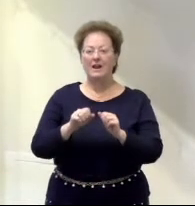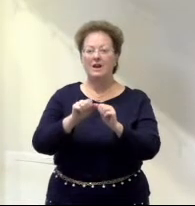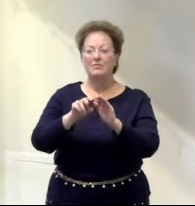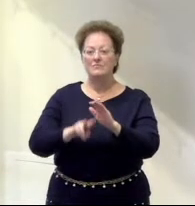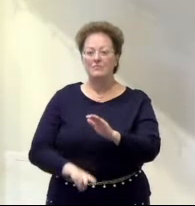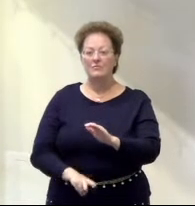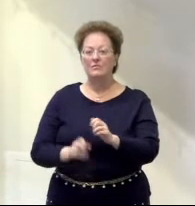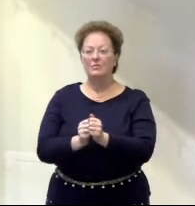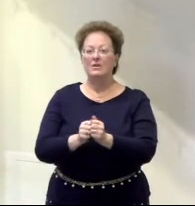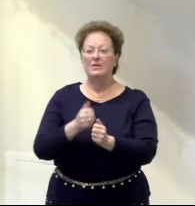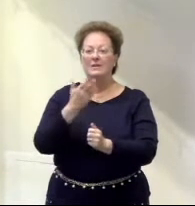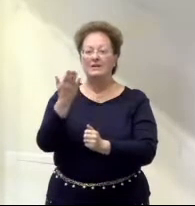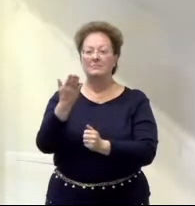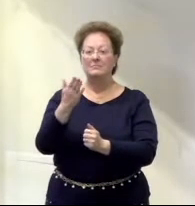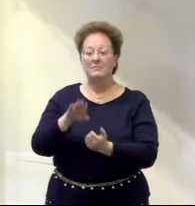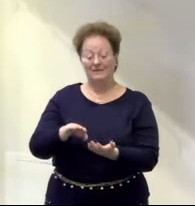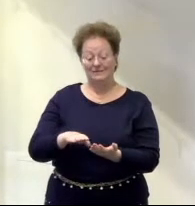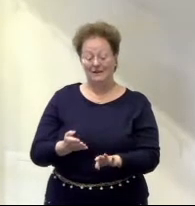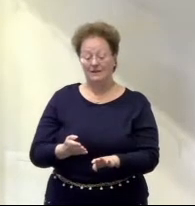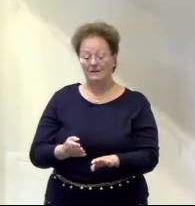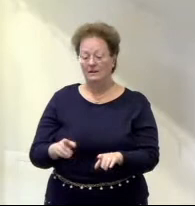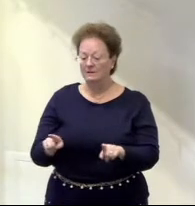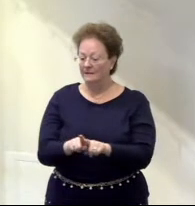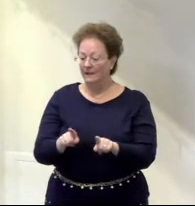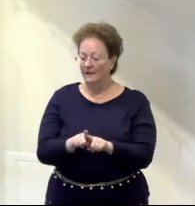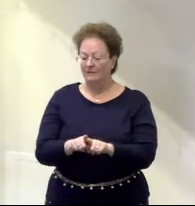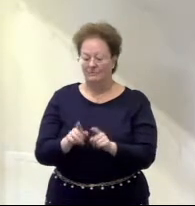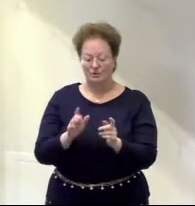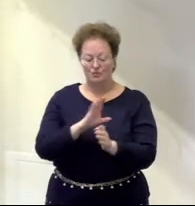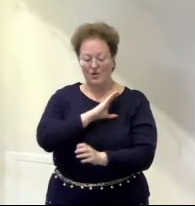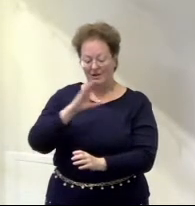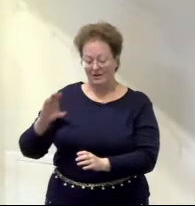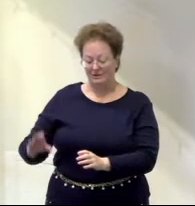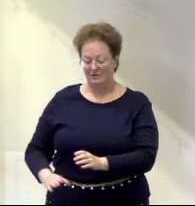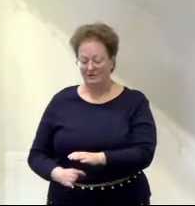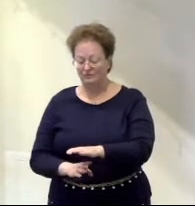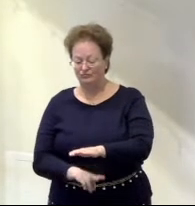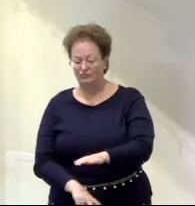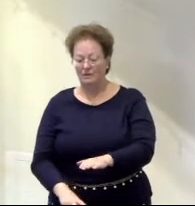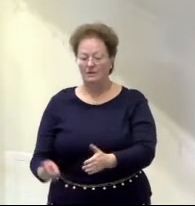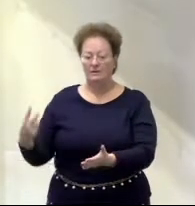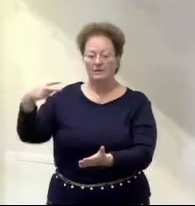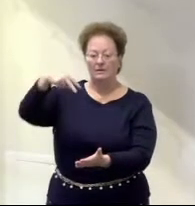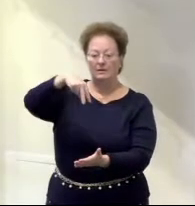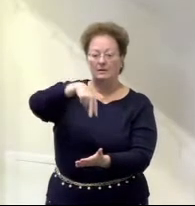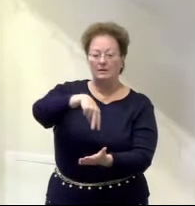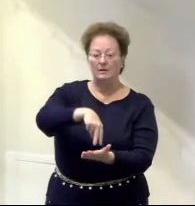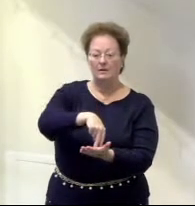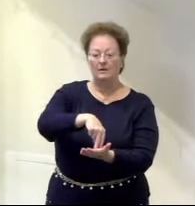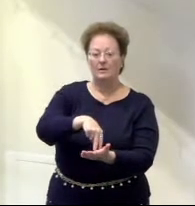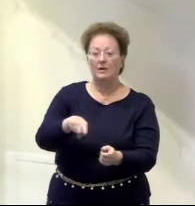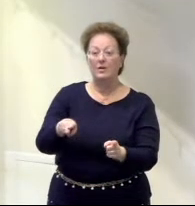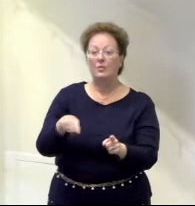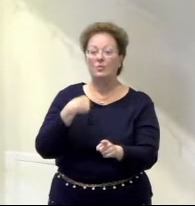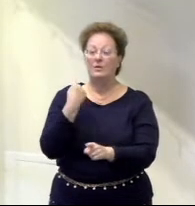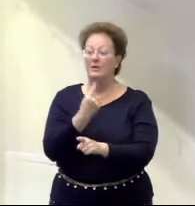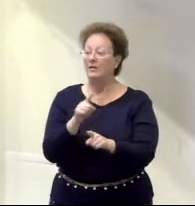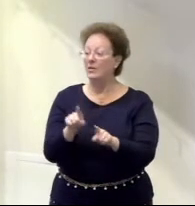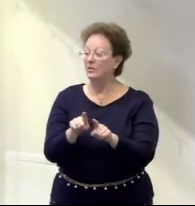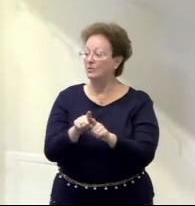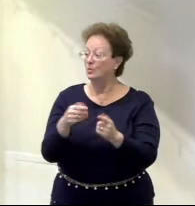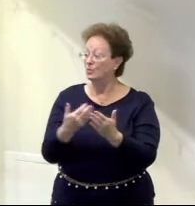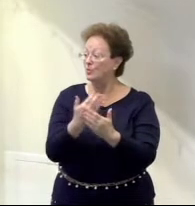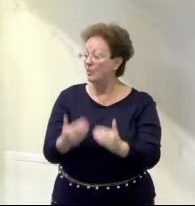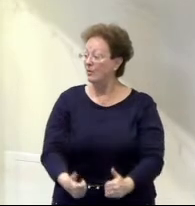into death in order that just as Christ was raised from the dead through the glory of the Father, we too may have a new life.